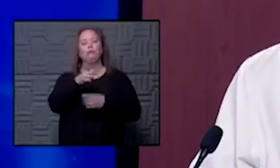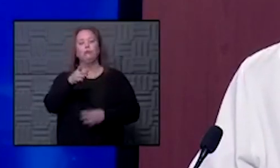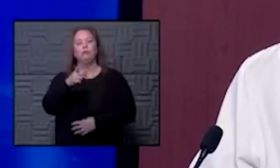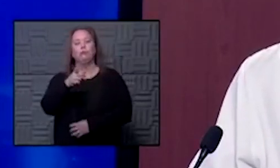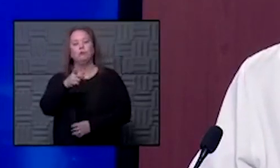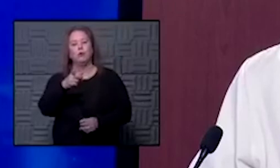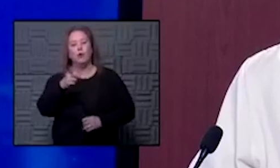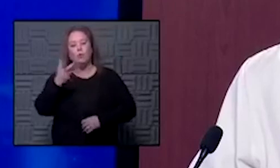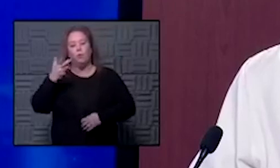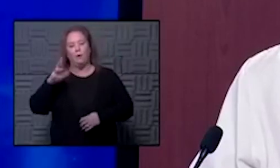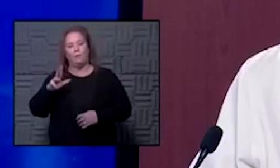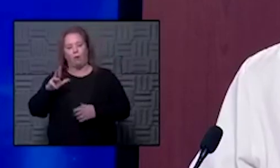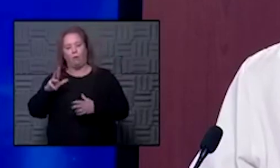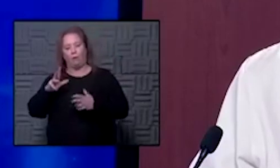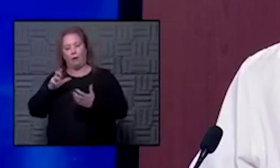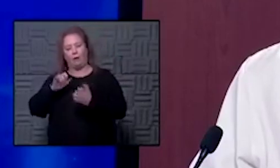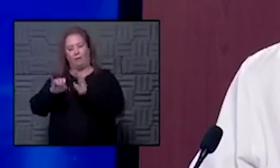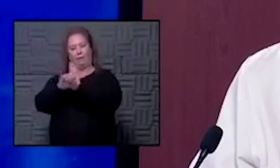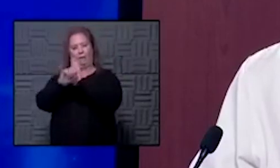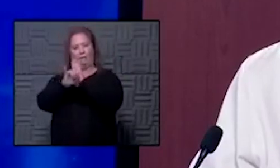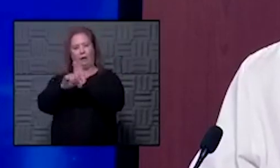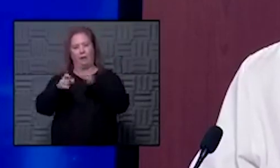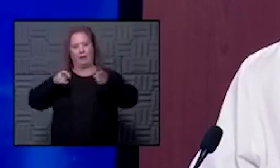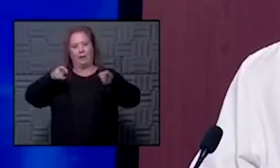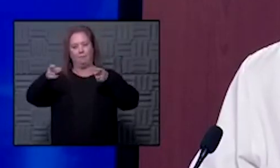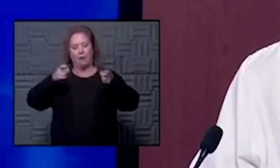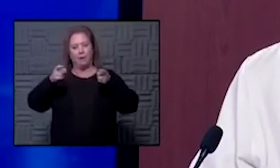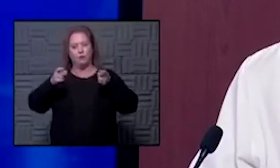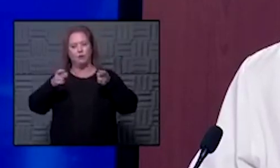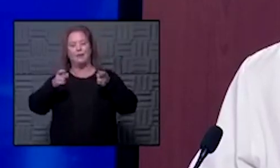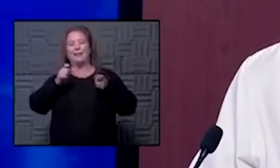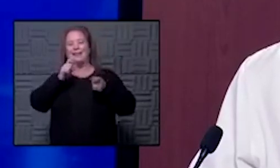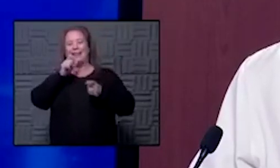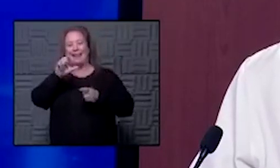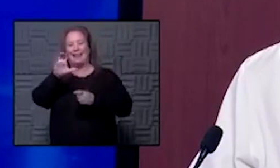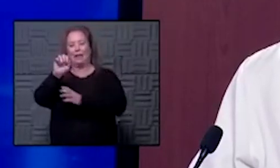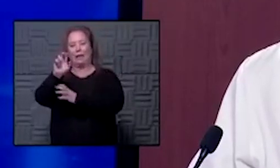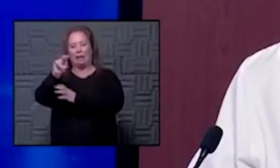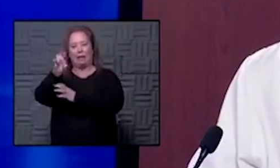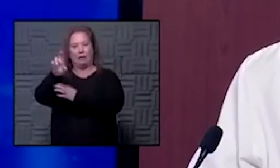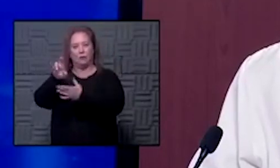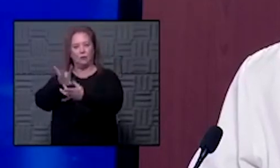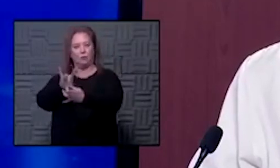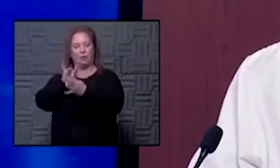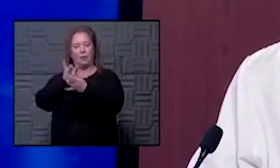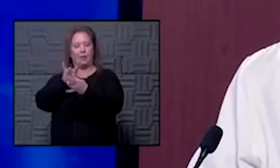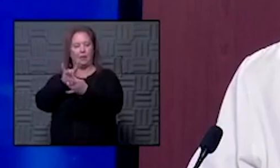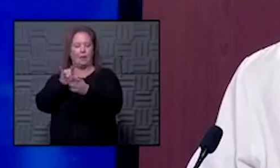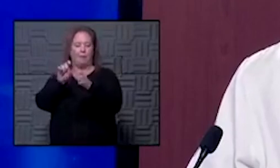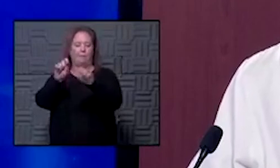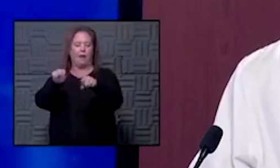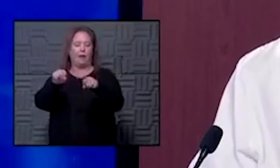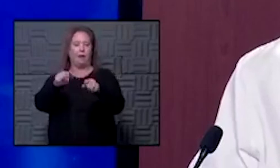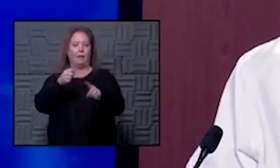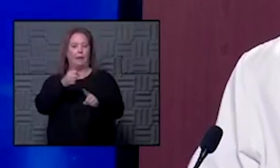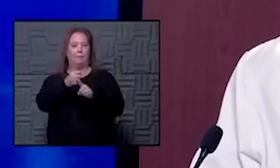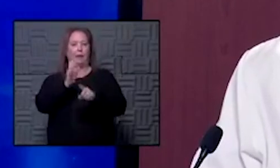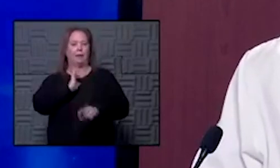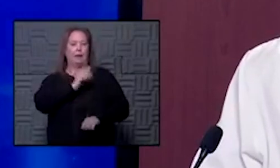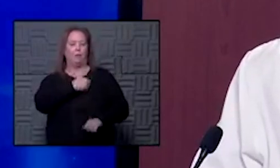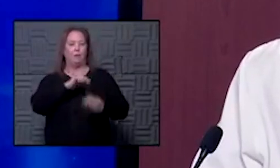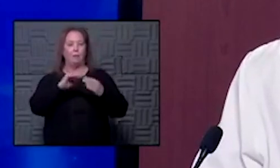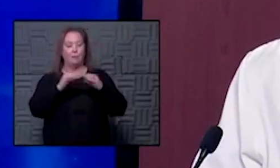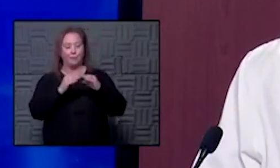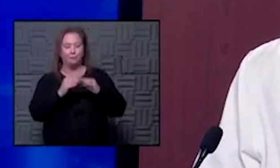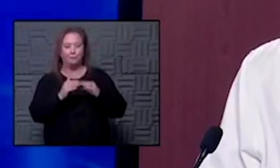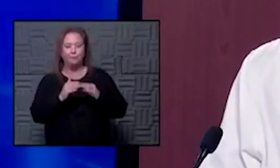we've already taken steps to manage those things that are not cancer related that might have an impact on capacity and we would really be going